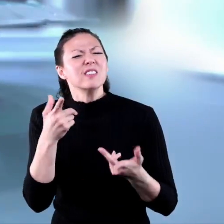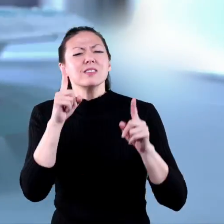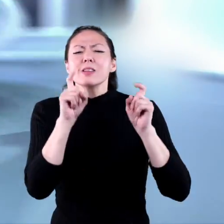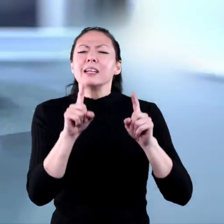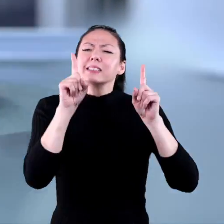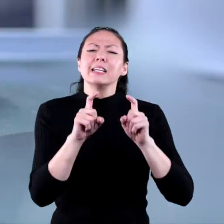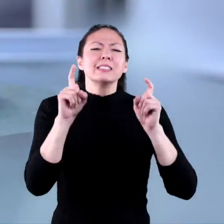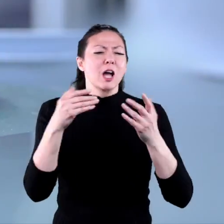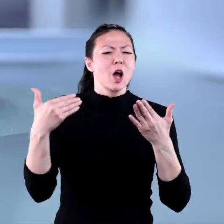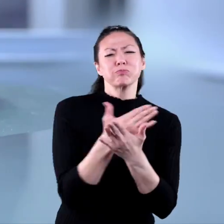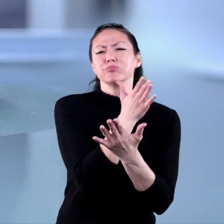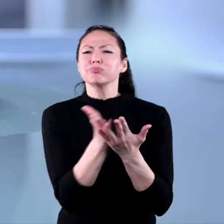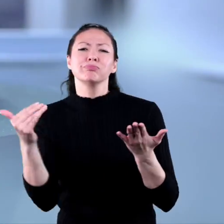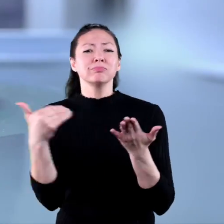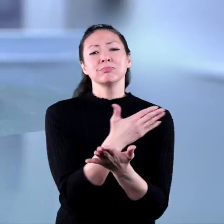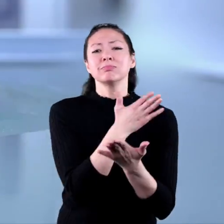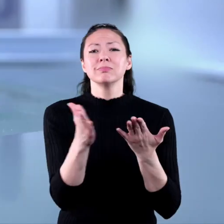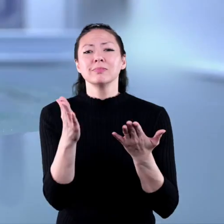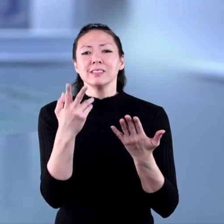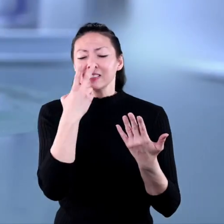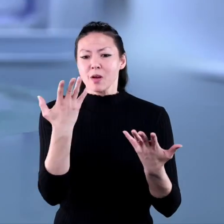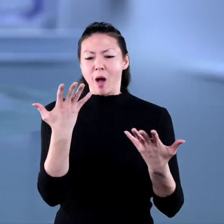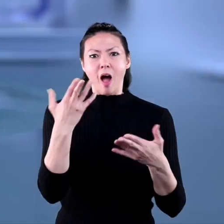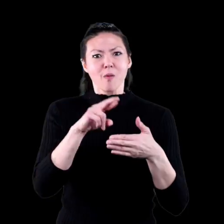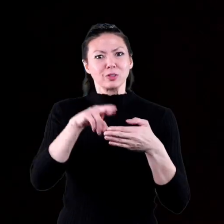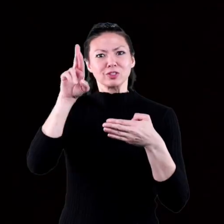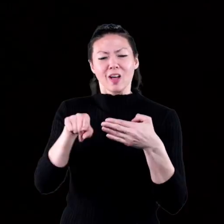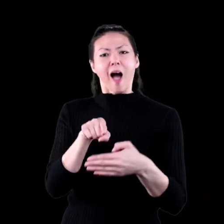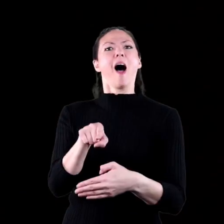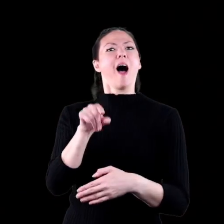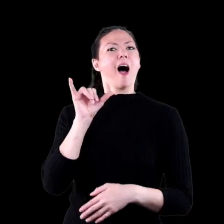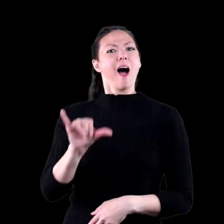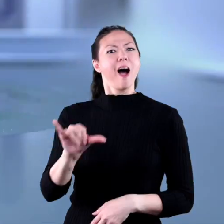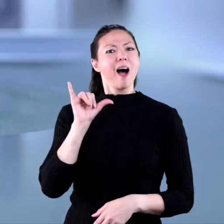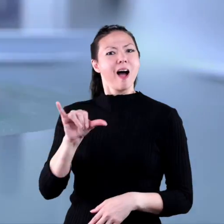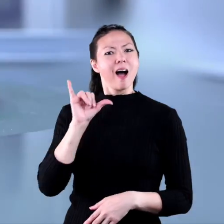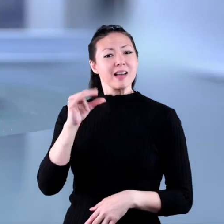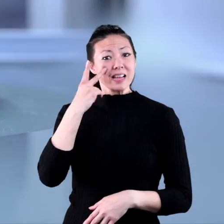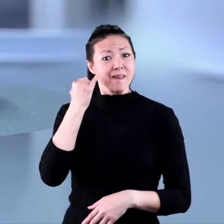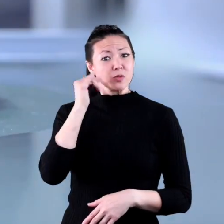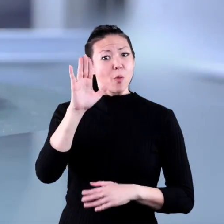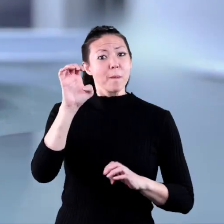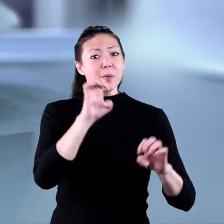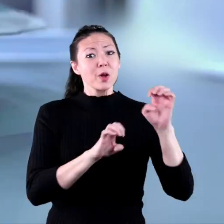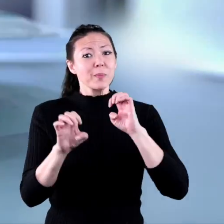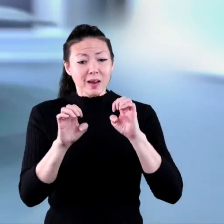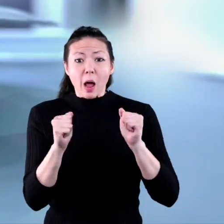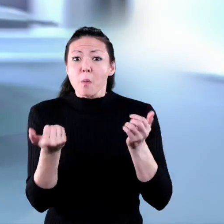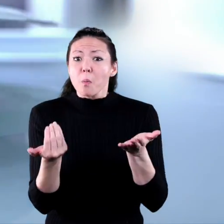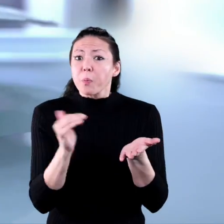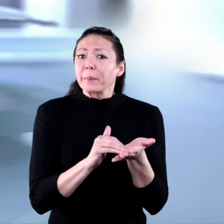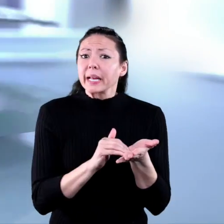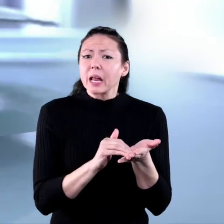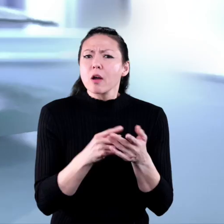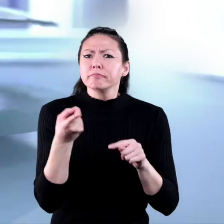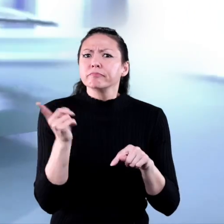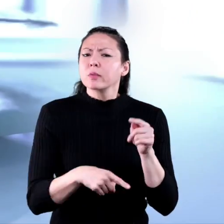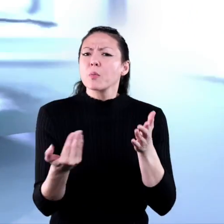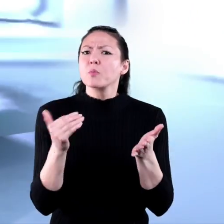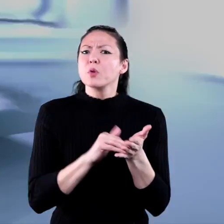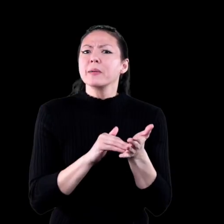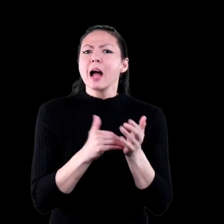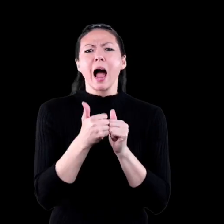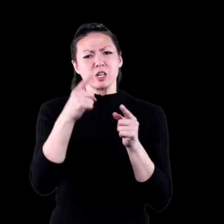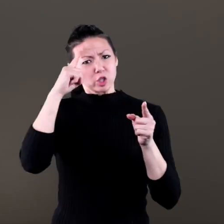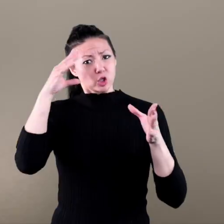experiment, you can come up with a new conclusion. See if your experiment can be repeated and determine if the salt